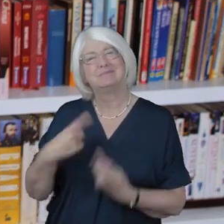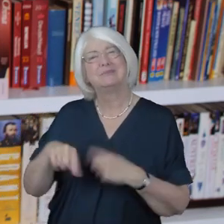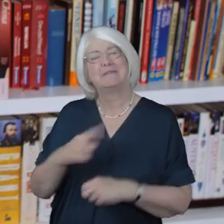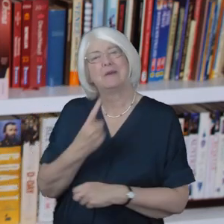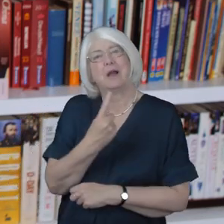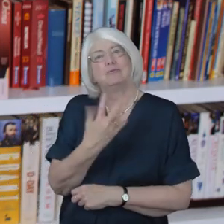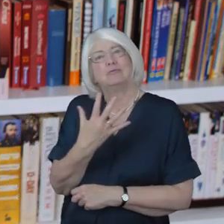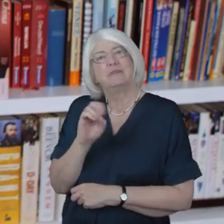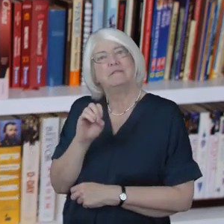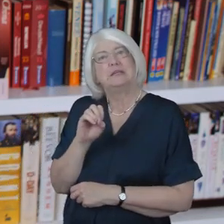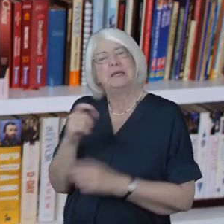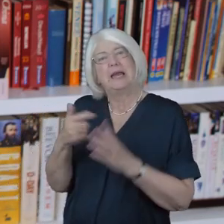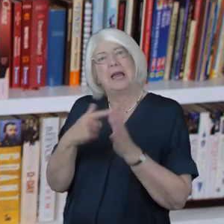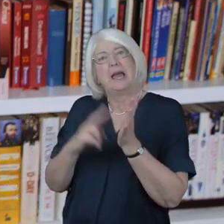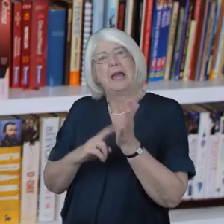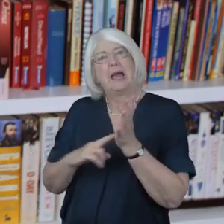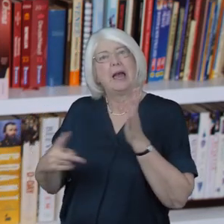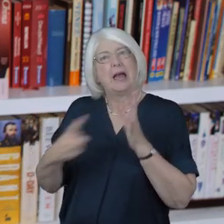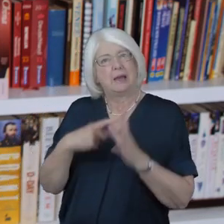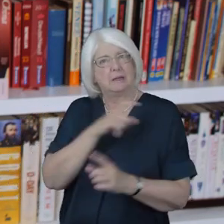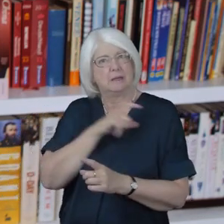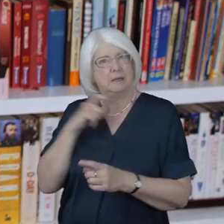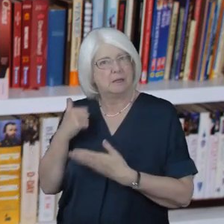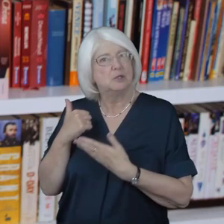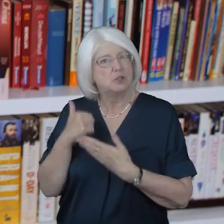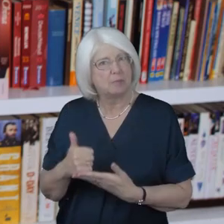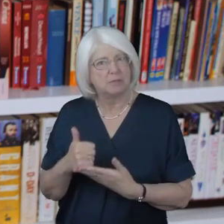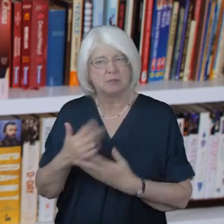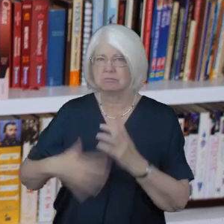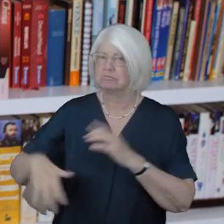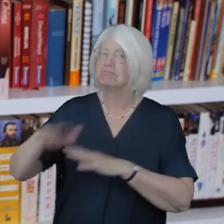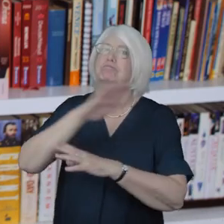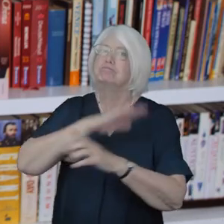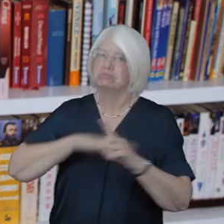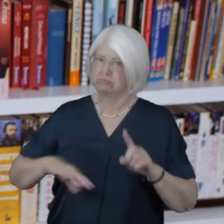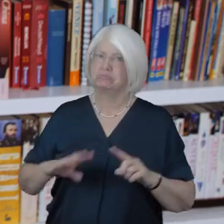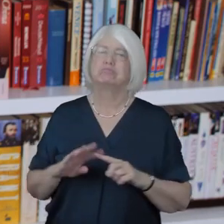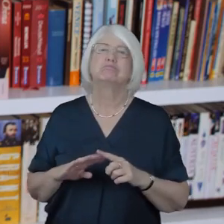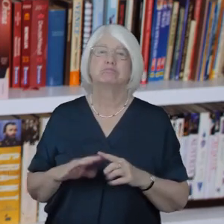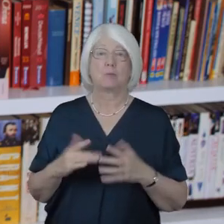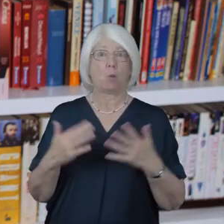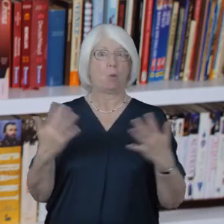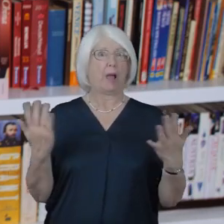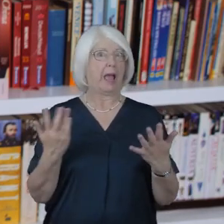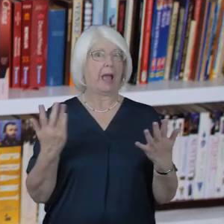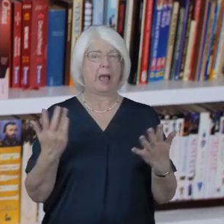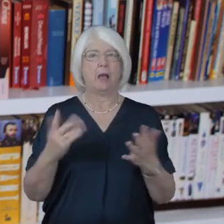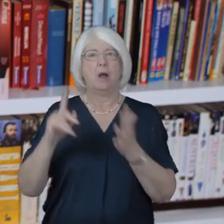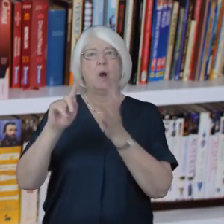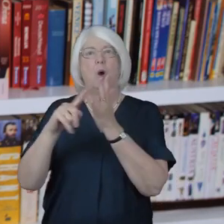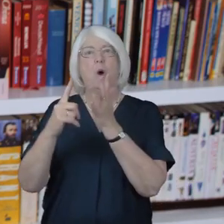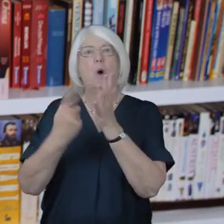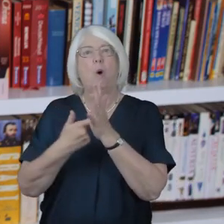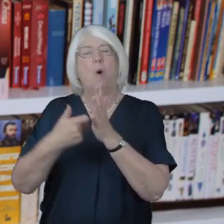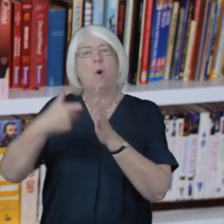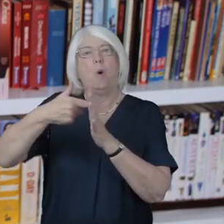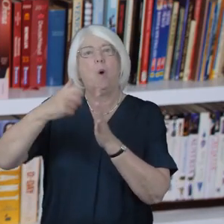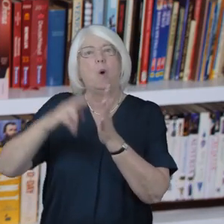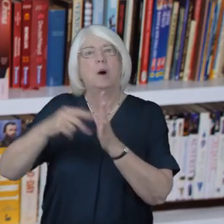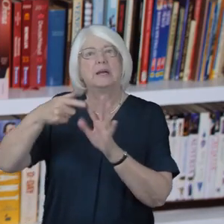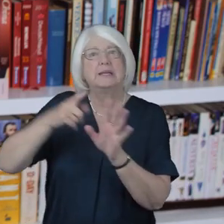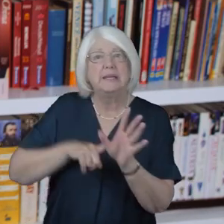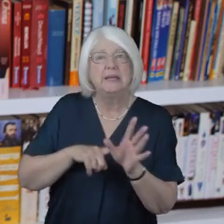Anna Chaplains right across the country and counting they're dotted in places from Orkney to the Channel Islands